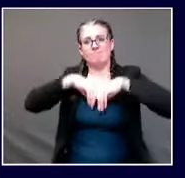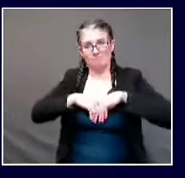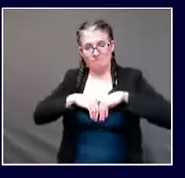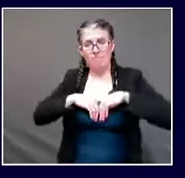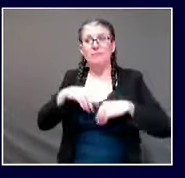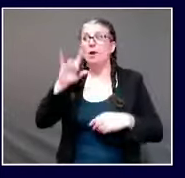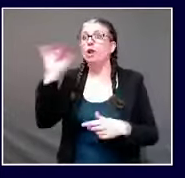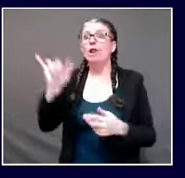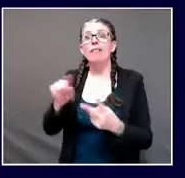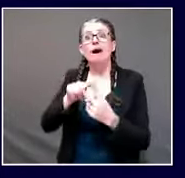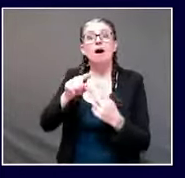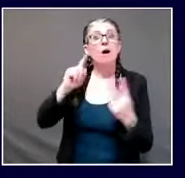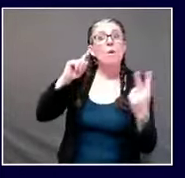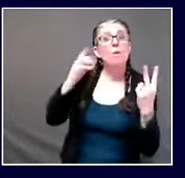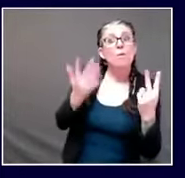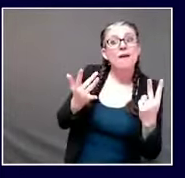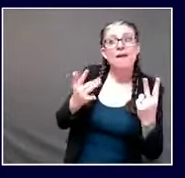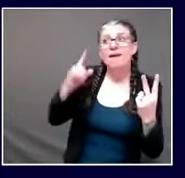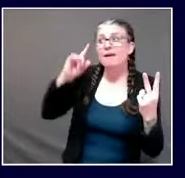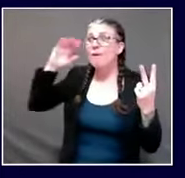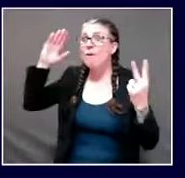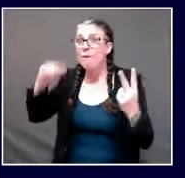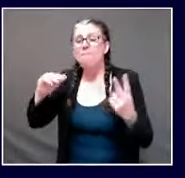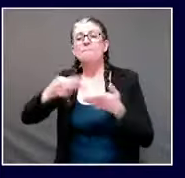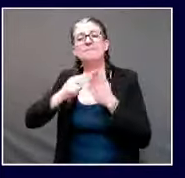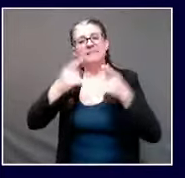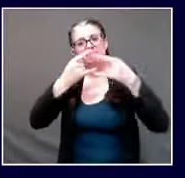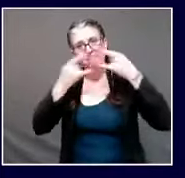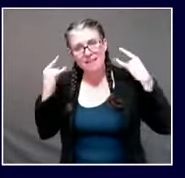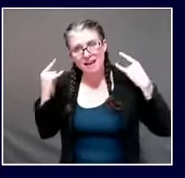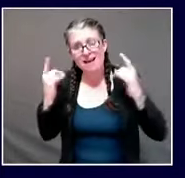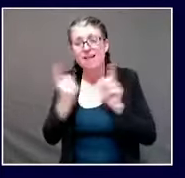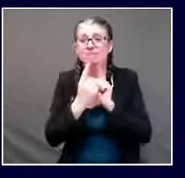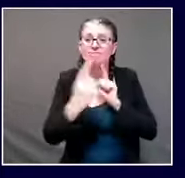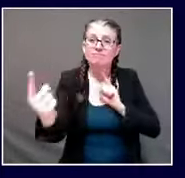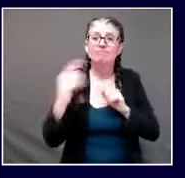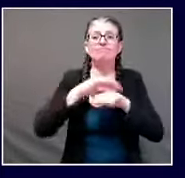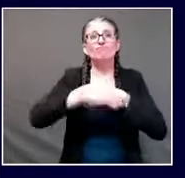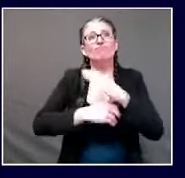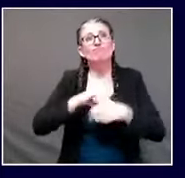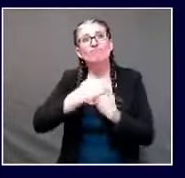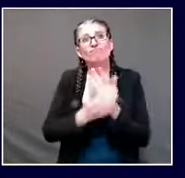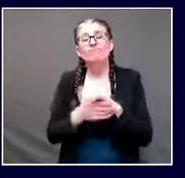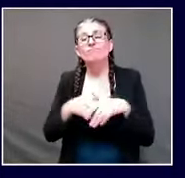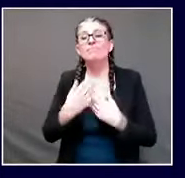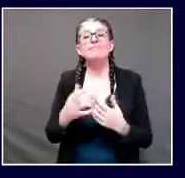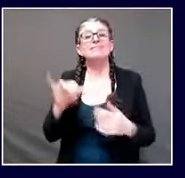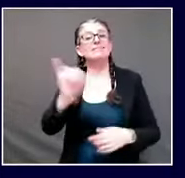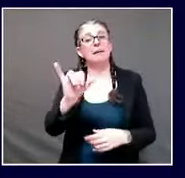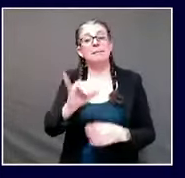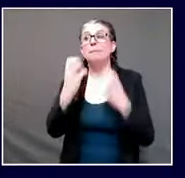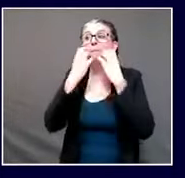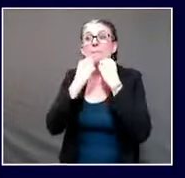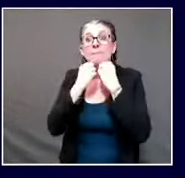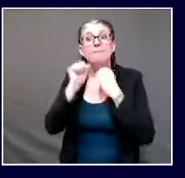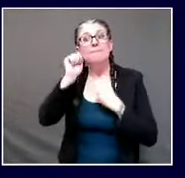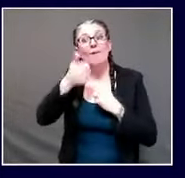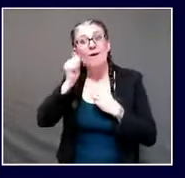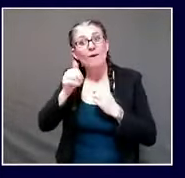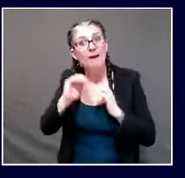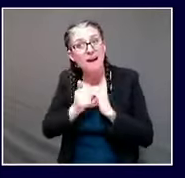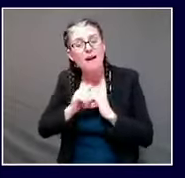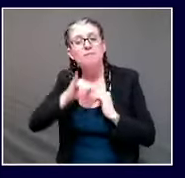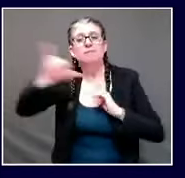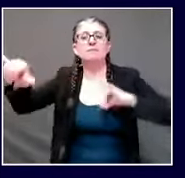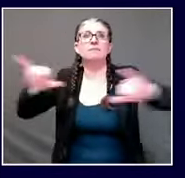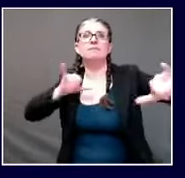we will get through this and we will have so much more to be thankful next thanksgiving keeping cicero's words